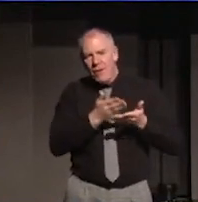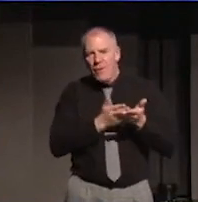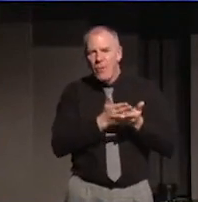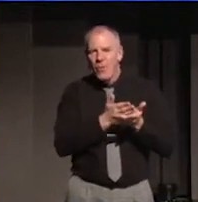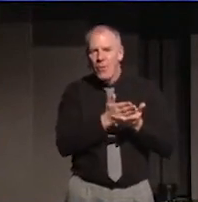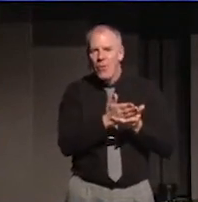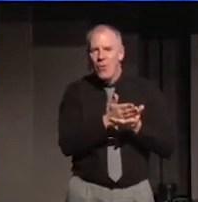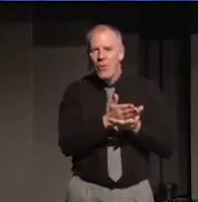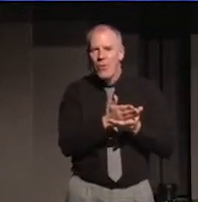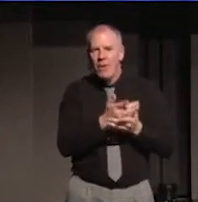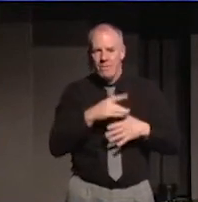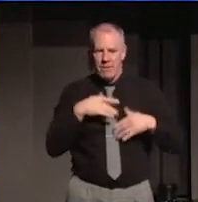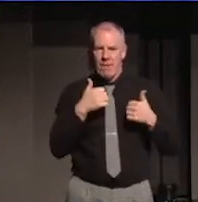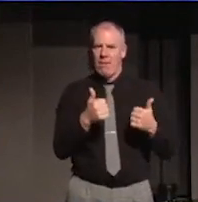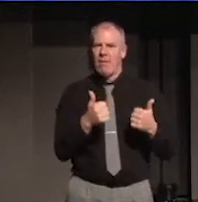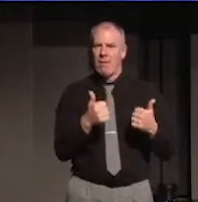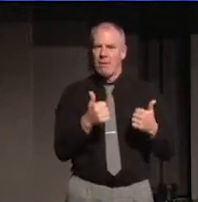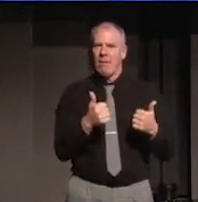And it felt good.